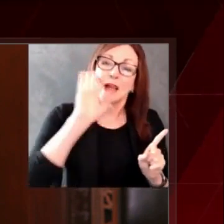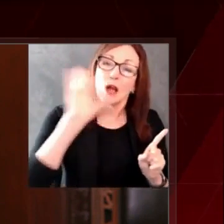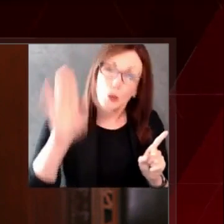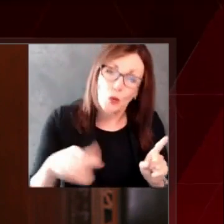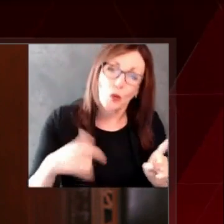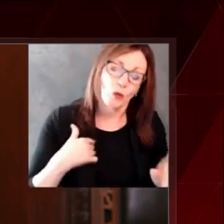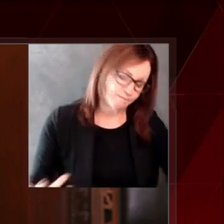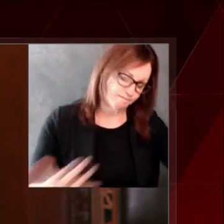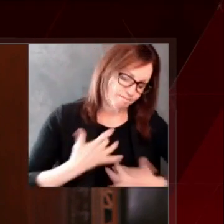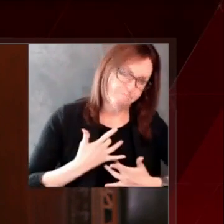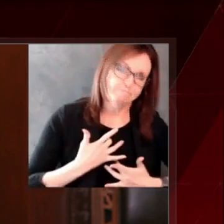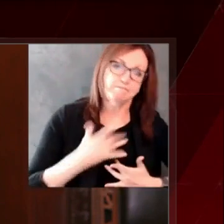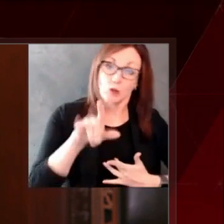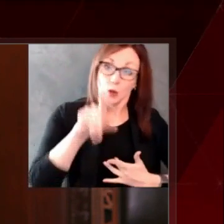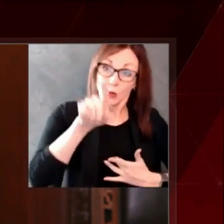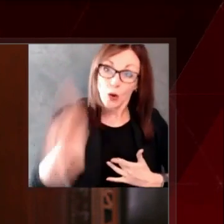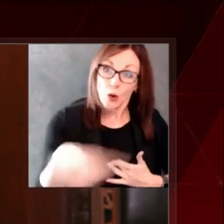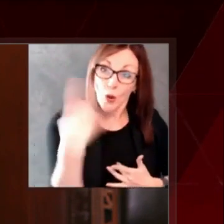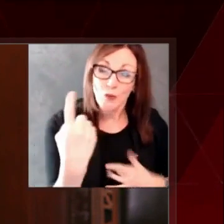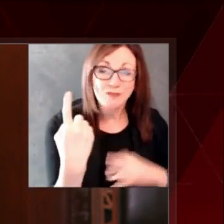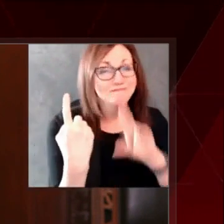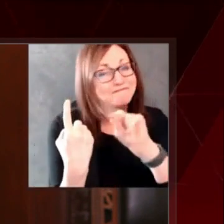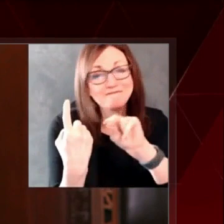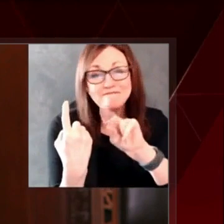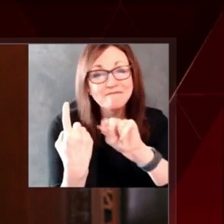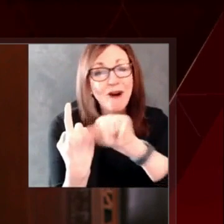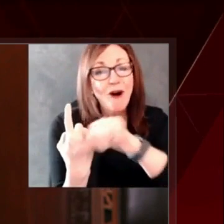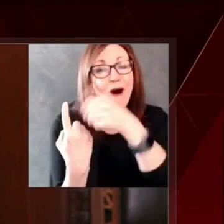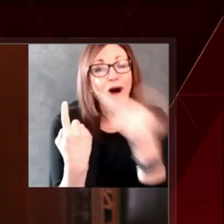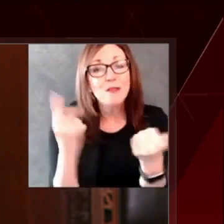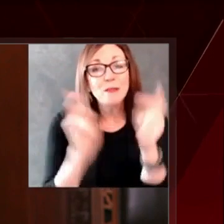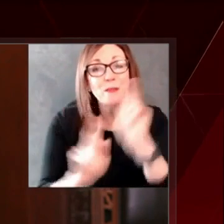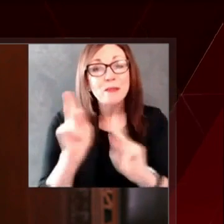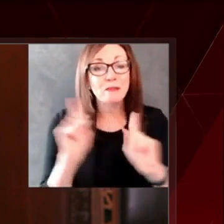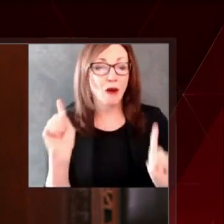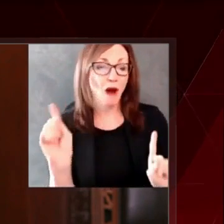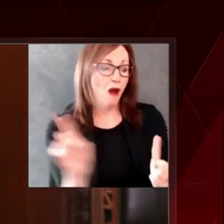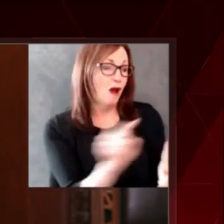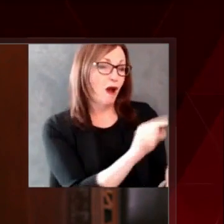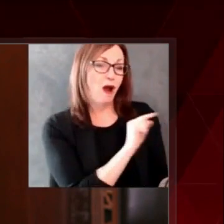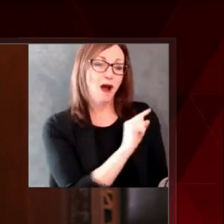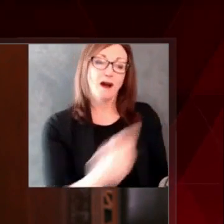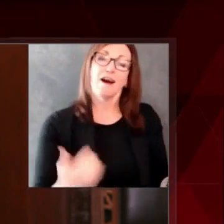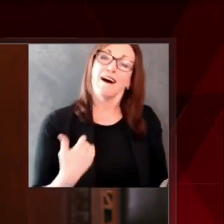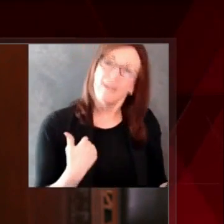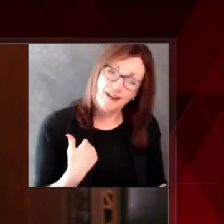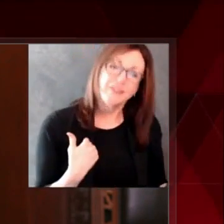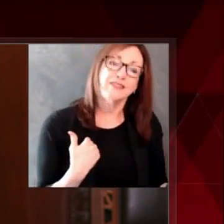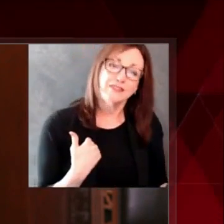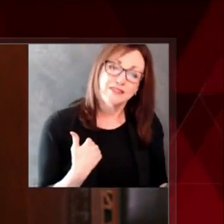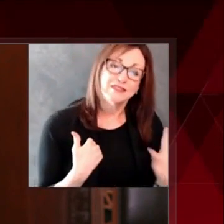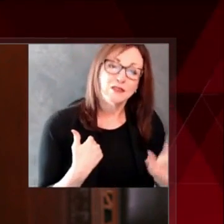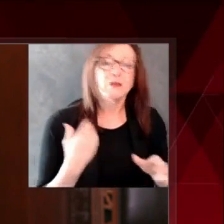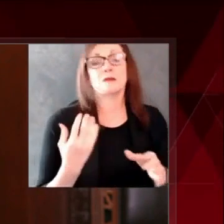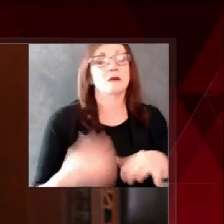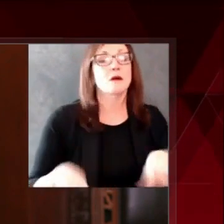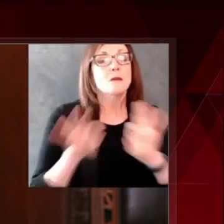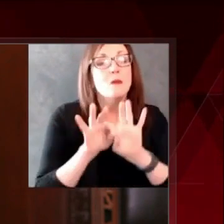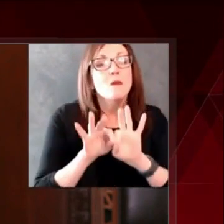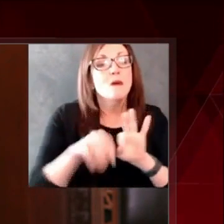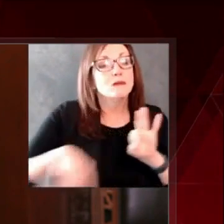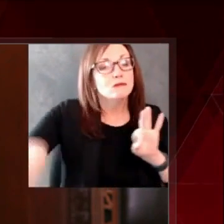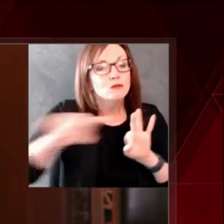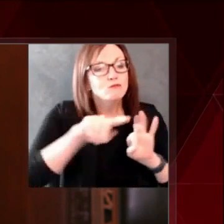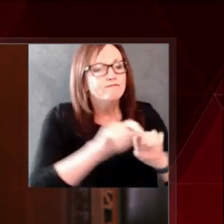Wisconsinites to stay resilient through tough times. From assistance with paying bills and putting food on the table